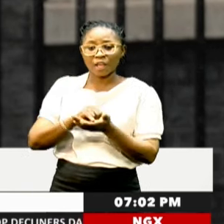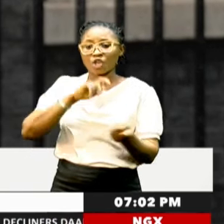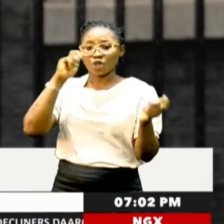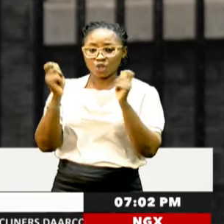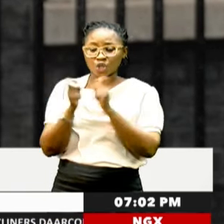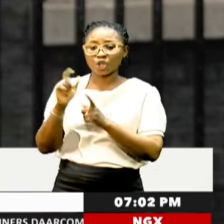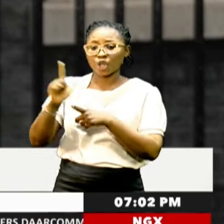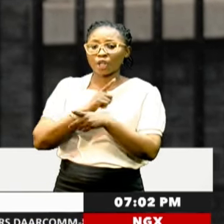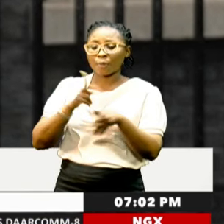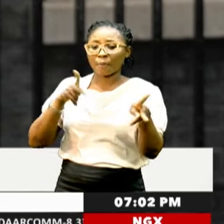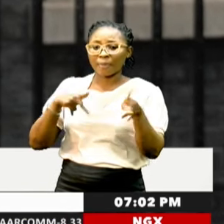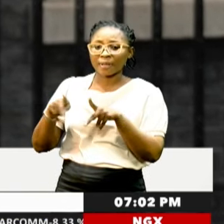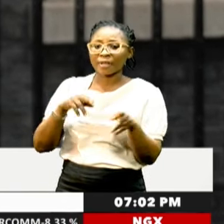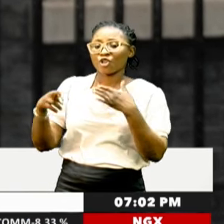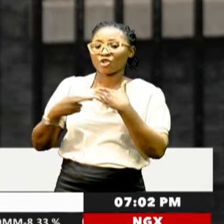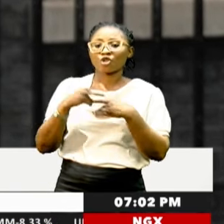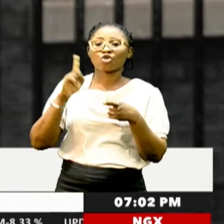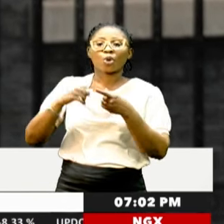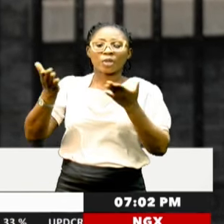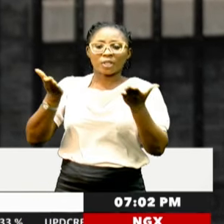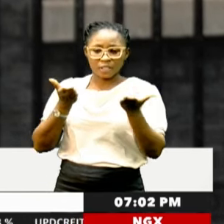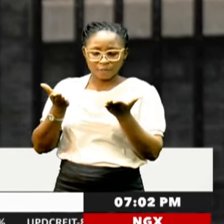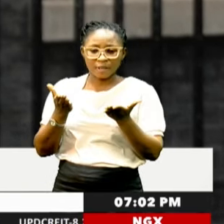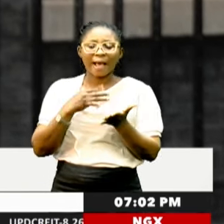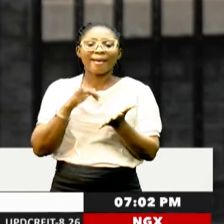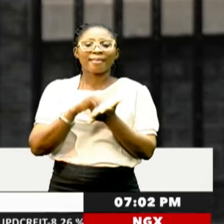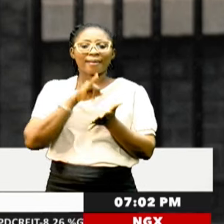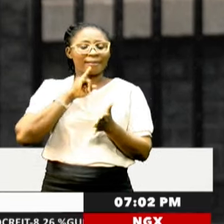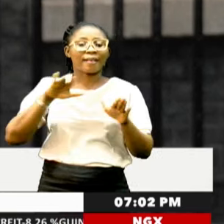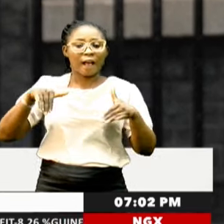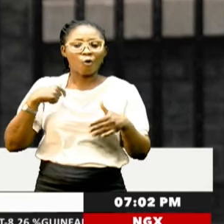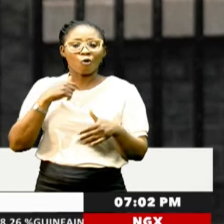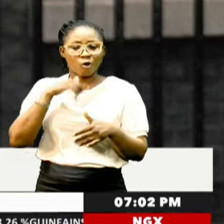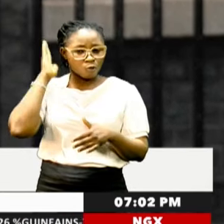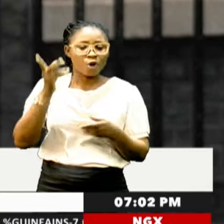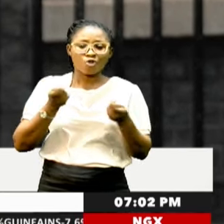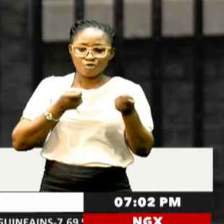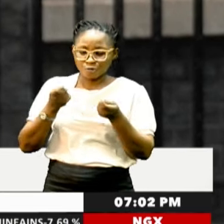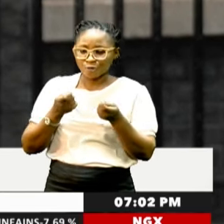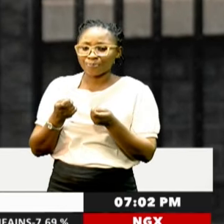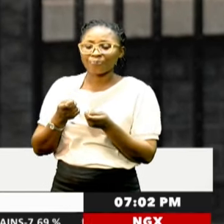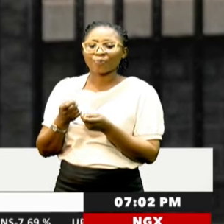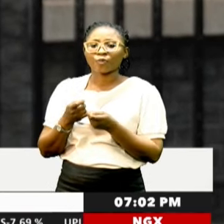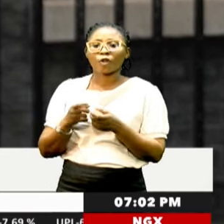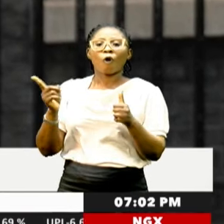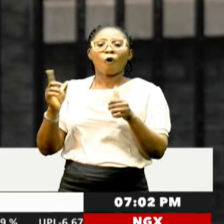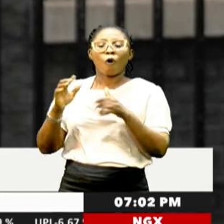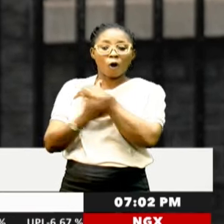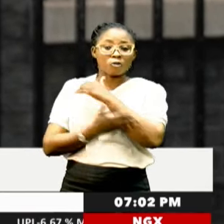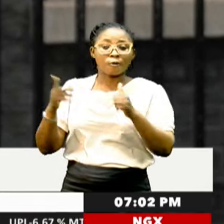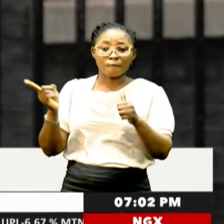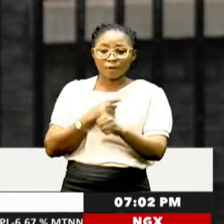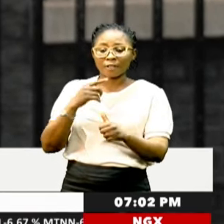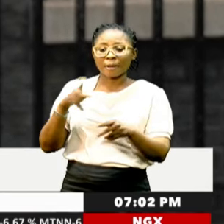Labour Party, returned it to service. And that is how we will govern. Country first, party second.